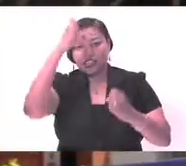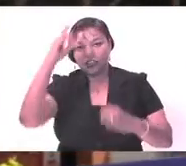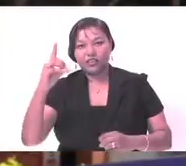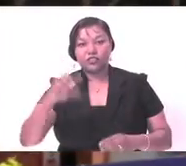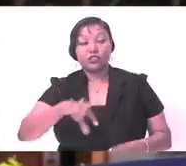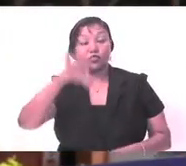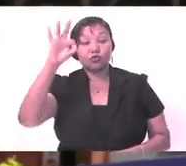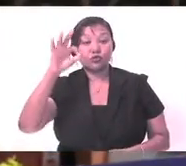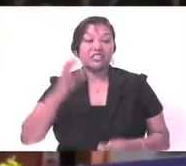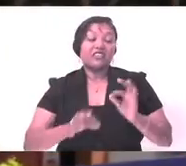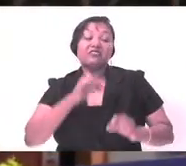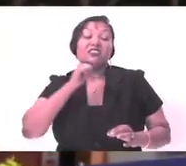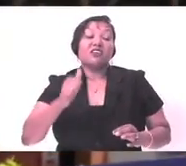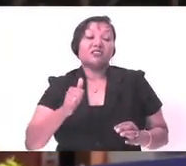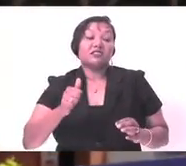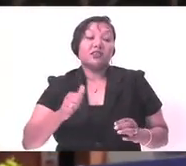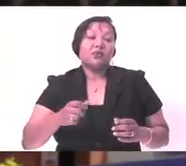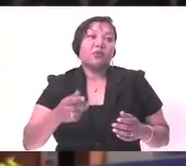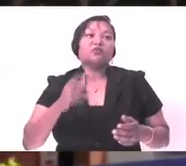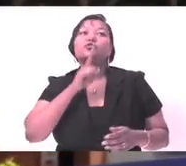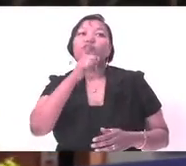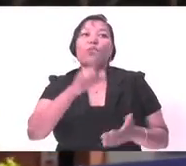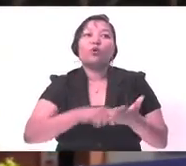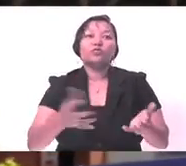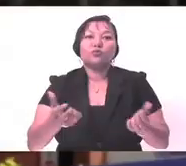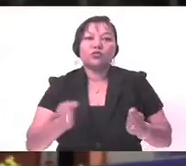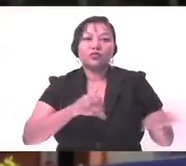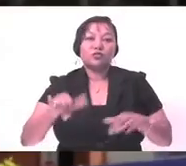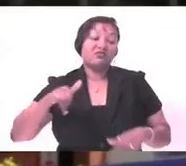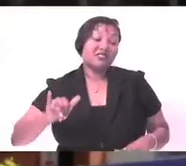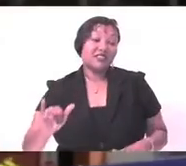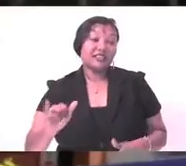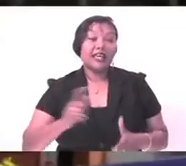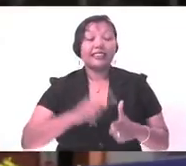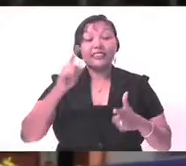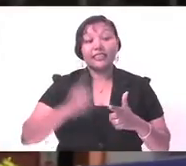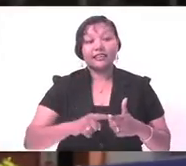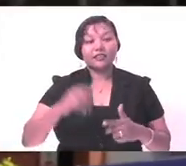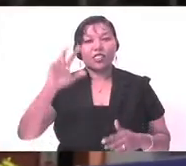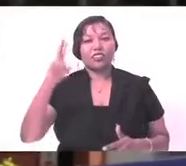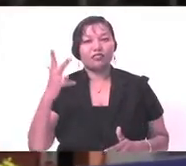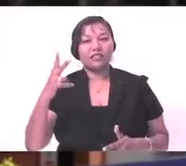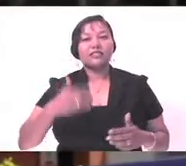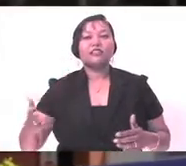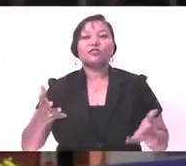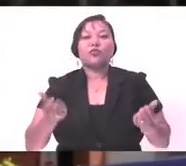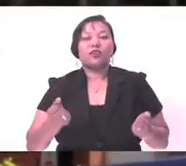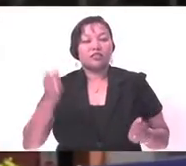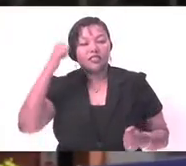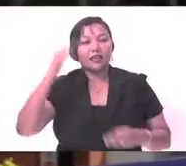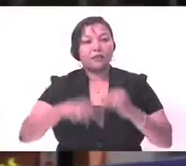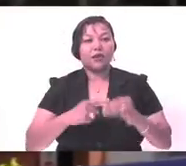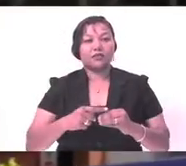you choose. If you are no longer at this stage, but still haven't figured out which career path to take, then here are some tips you